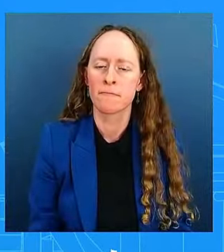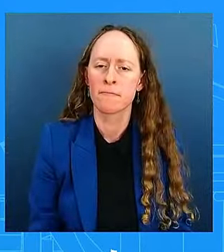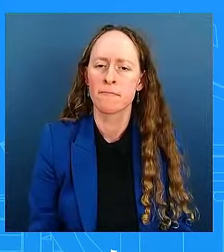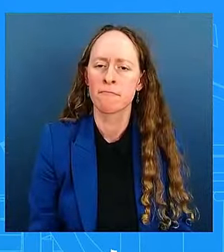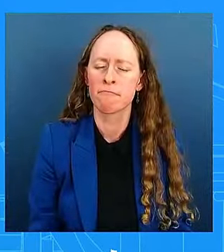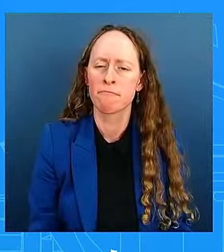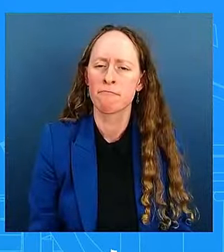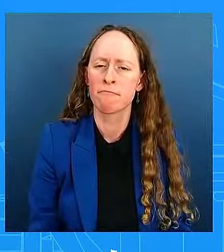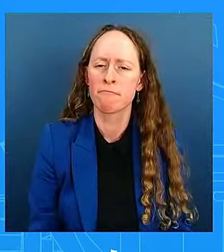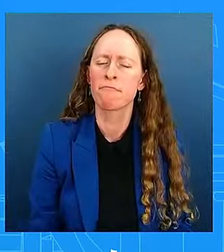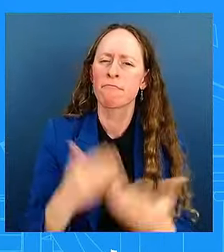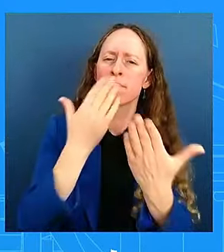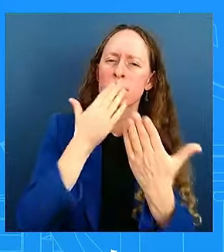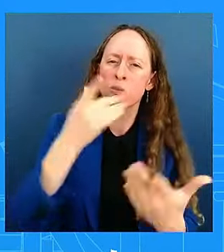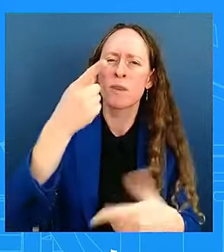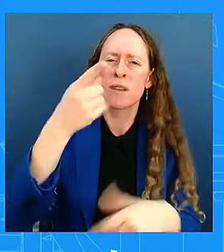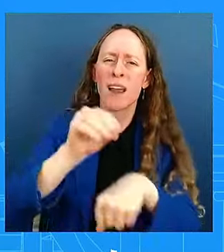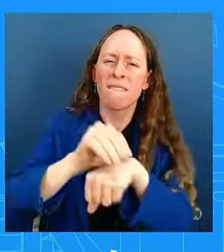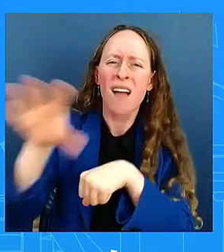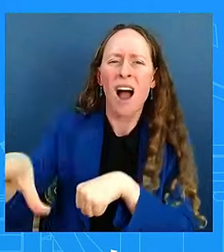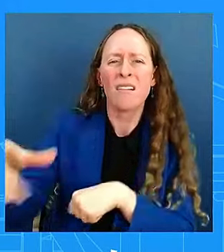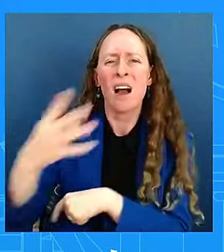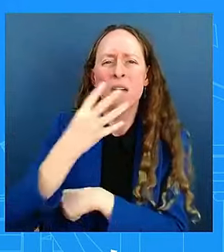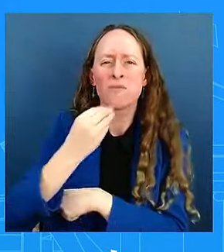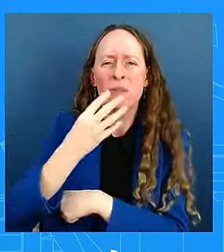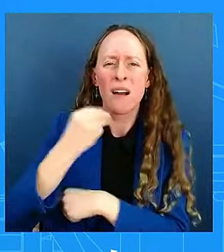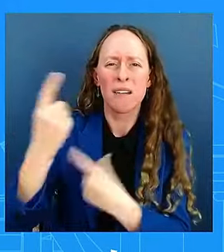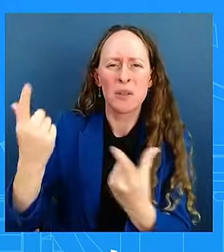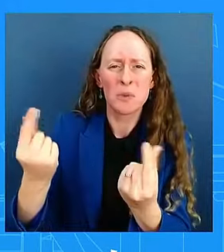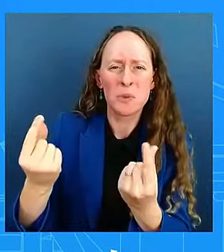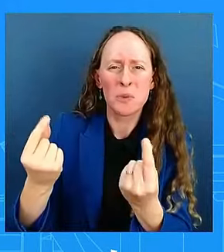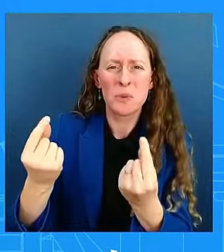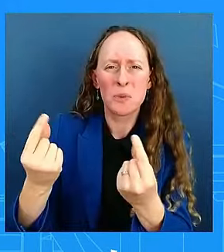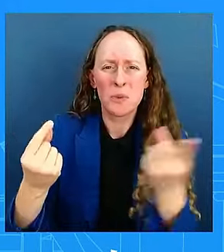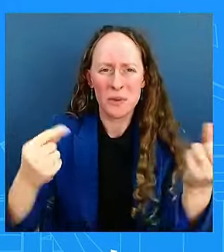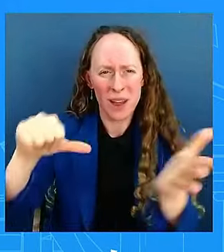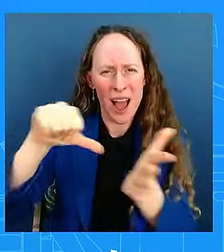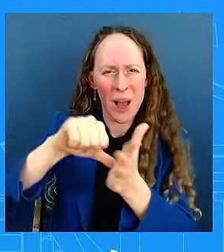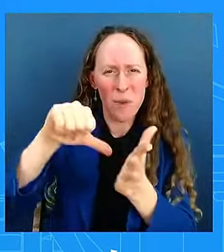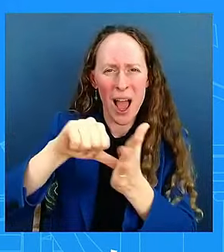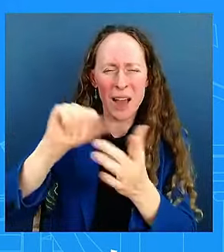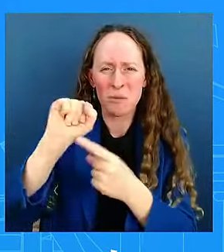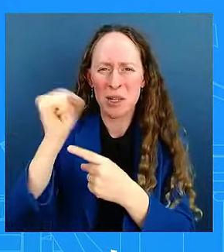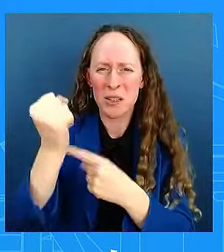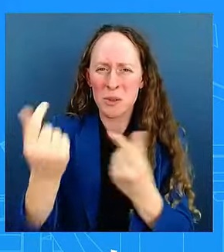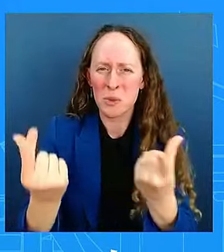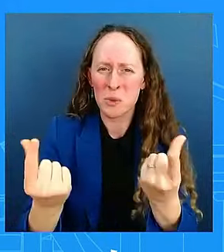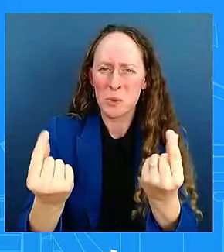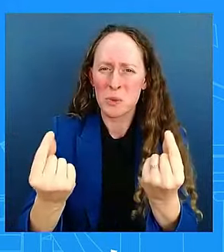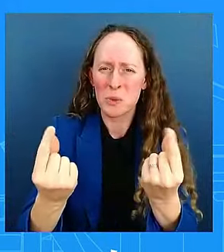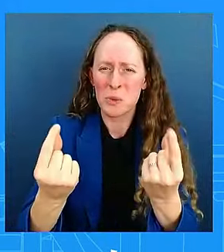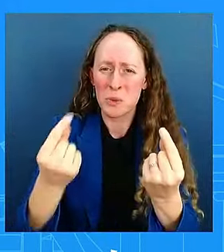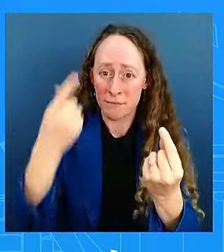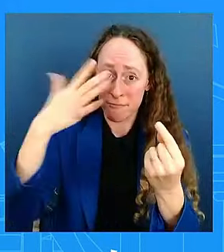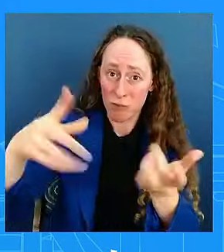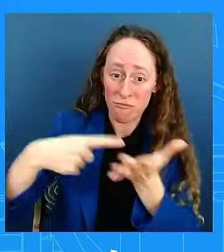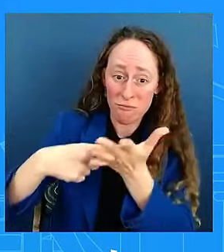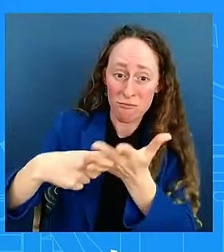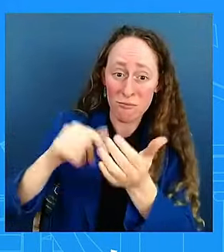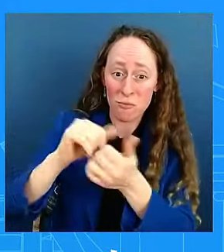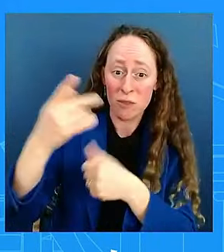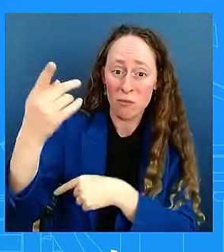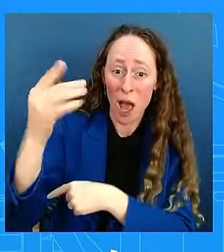And at this point, you still haven't spoken to Netanyahu. Is it fair to say that you have little personal influence over what he decides to do?